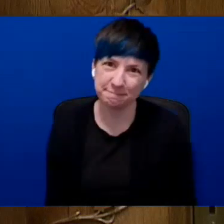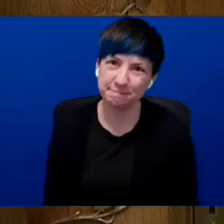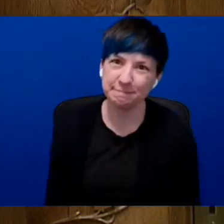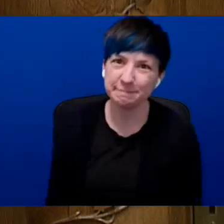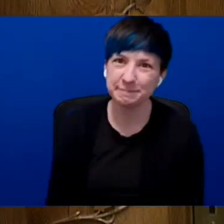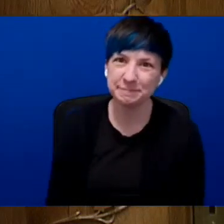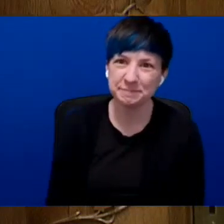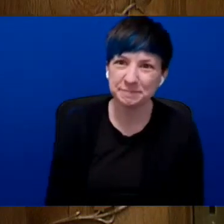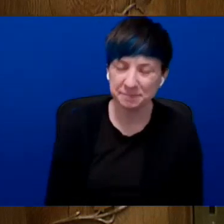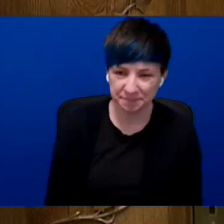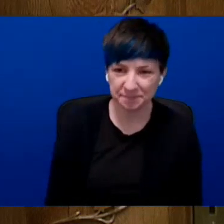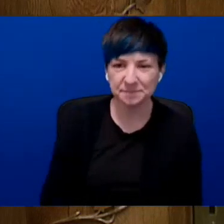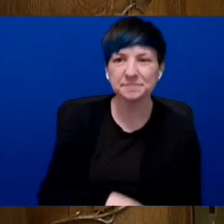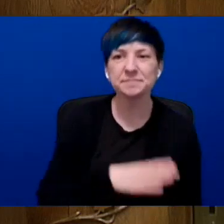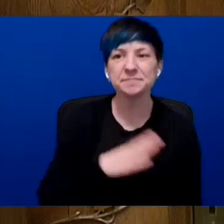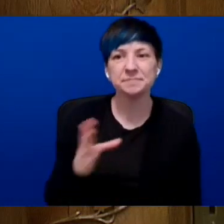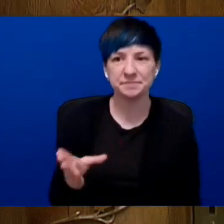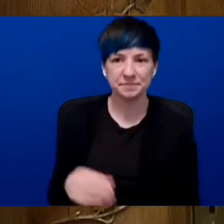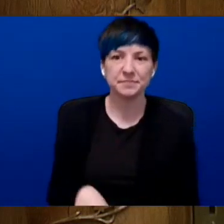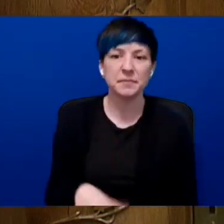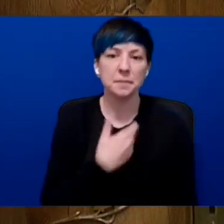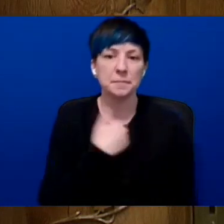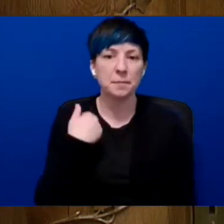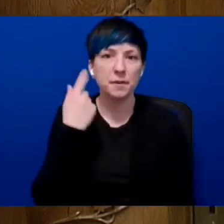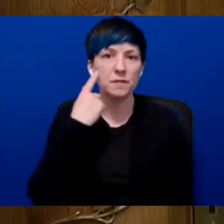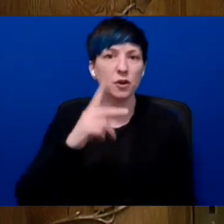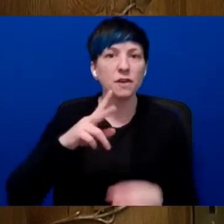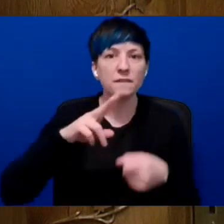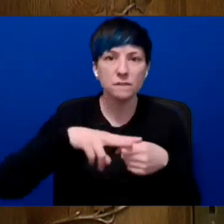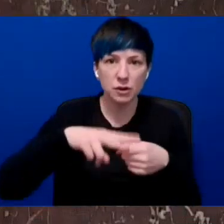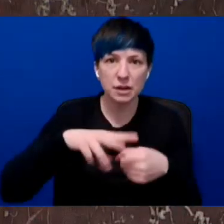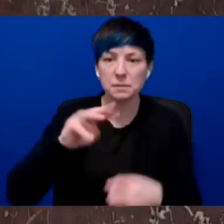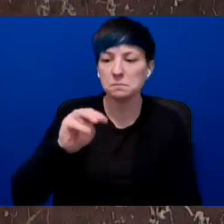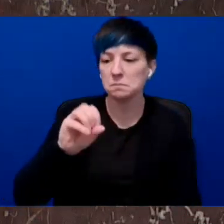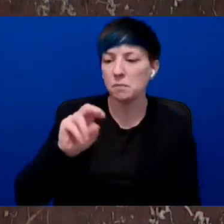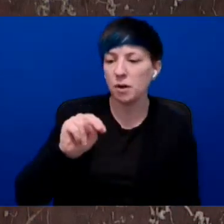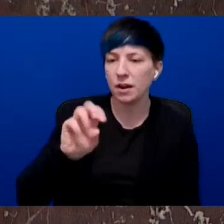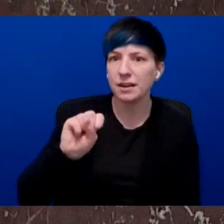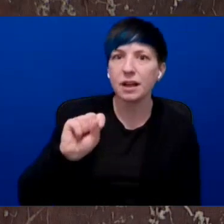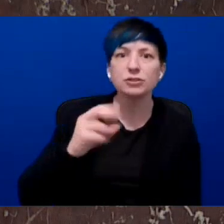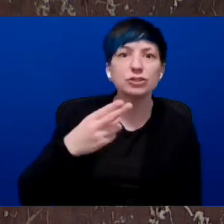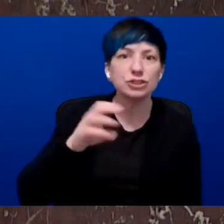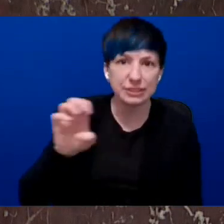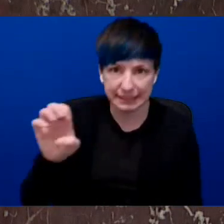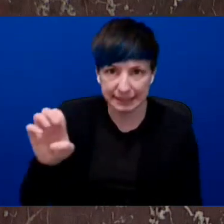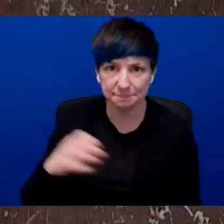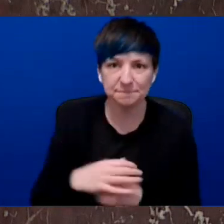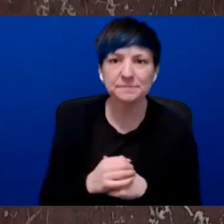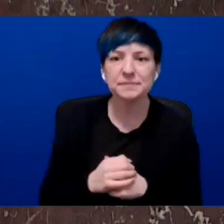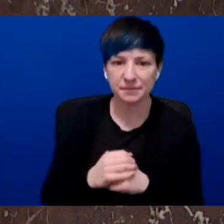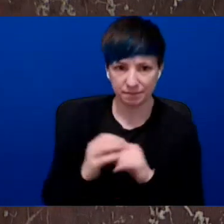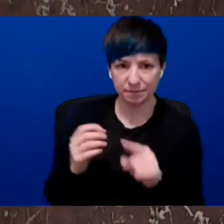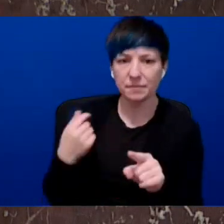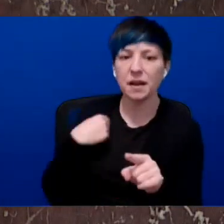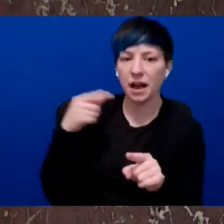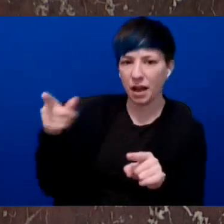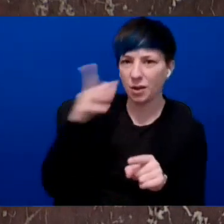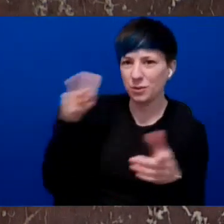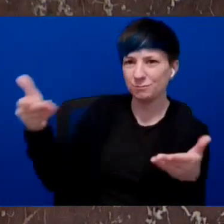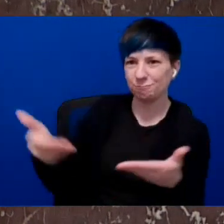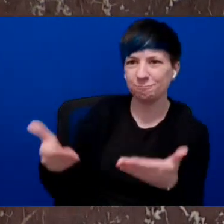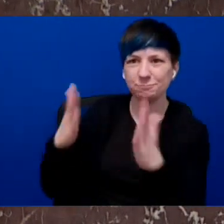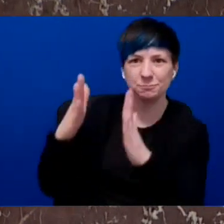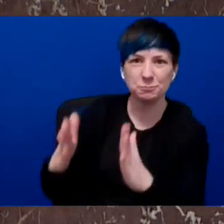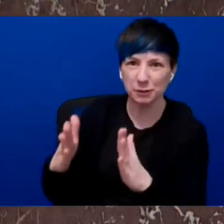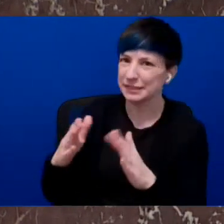Member for Vernon Monashie. Thank you, honourable speaker. I'm going to make a quick introduction for somebody who's not here, but will definitely be watching this